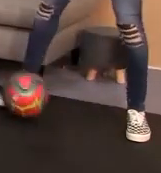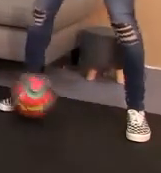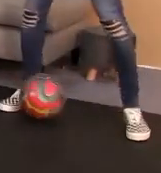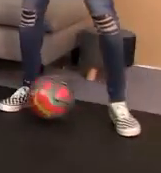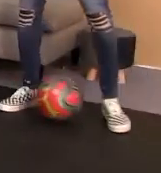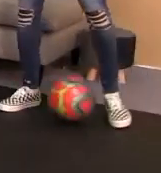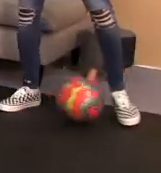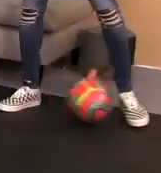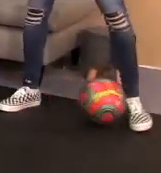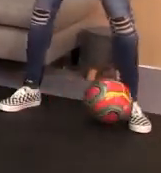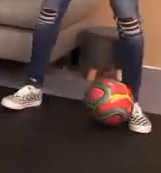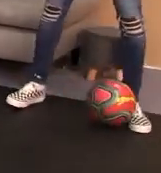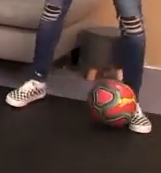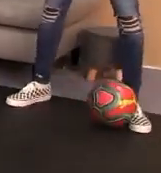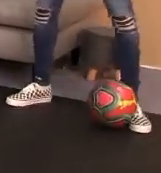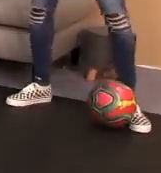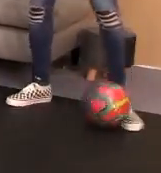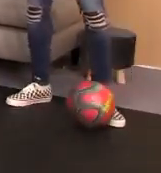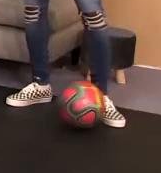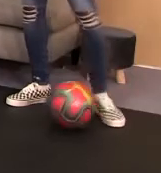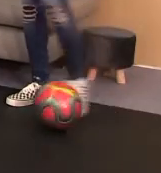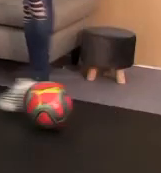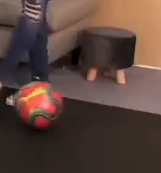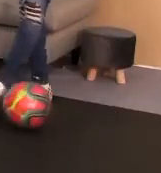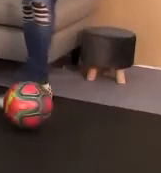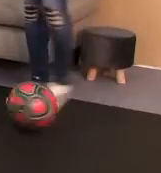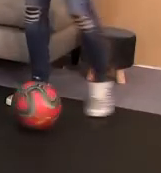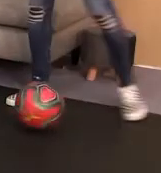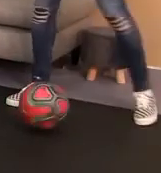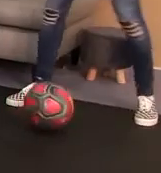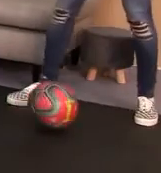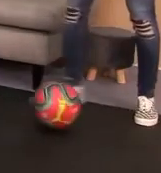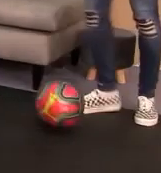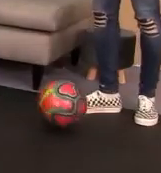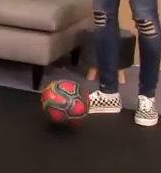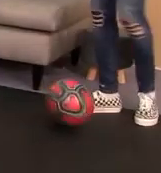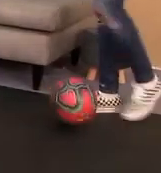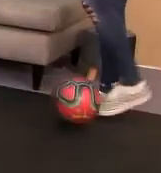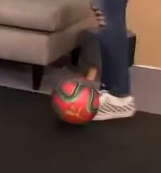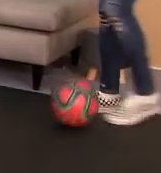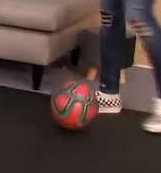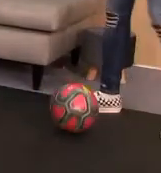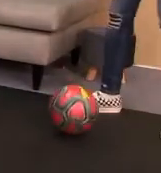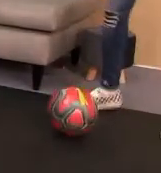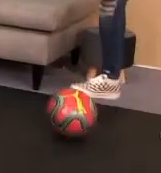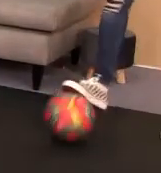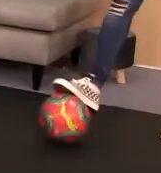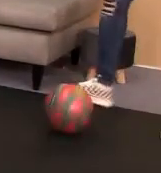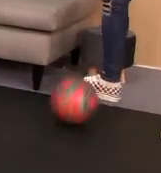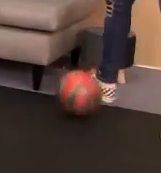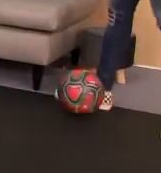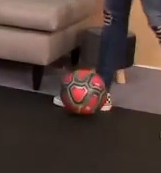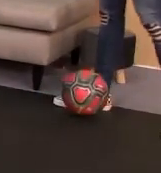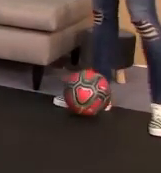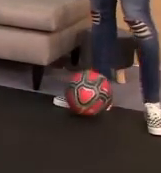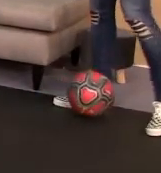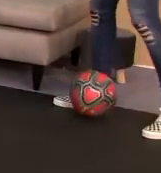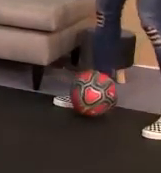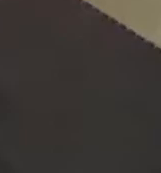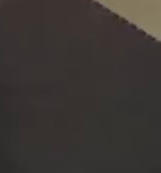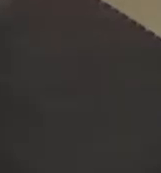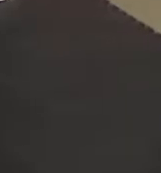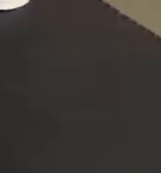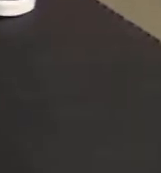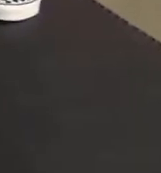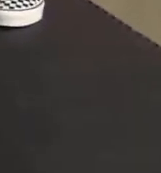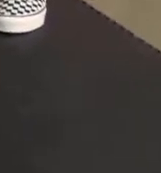Let's leave you for a bit. But, Jonathan, seriously, are you actually listening to me? I'm actually listening. This is actually